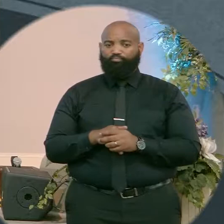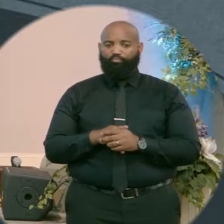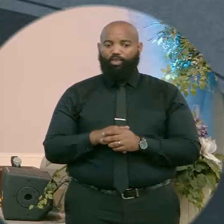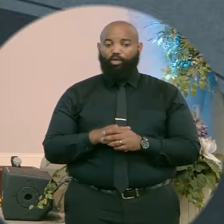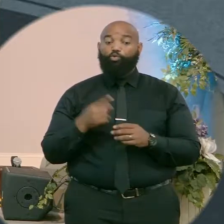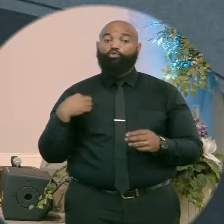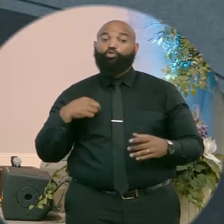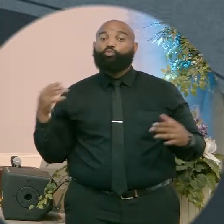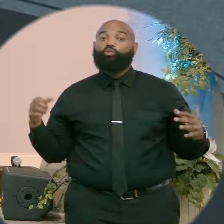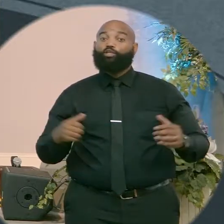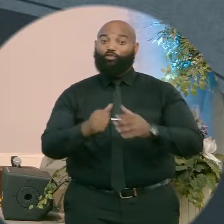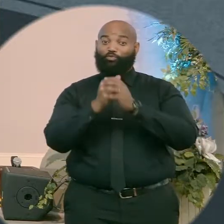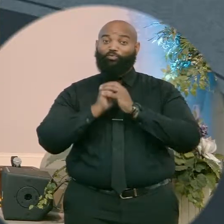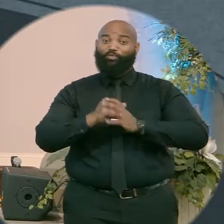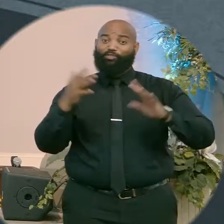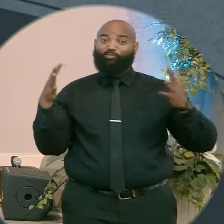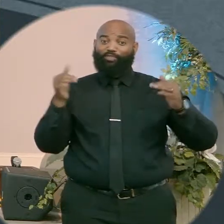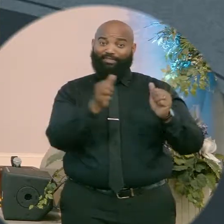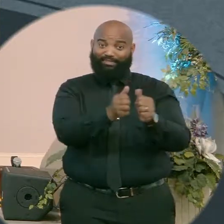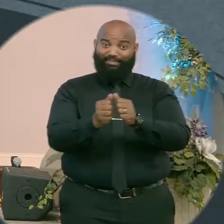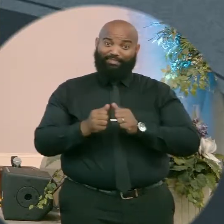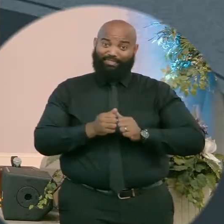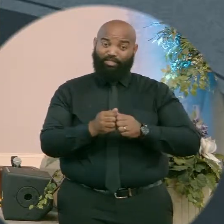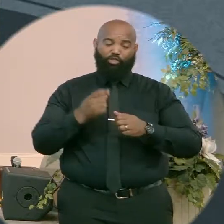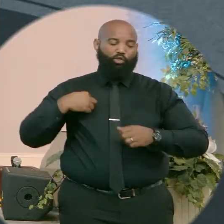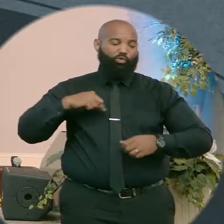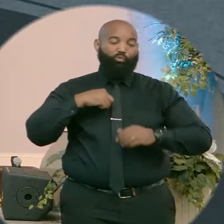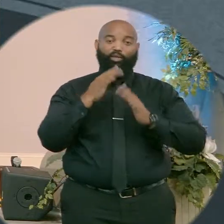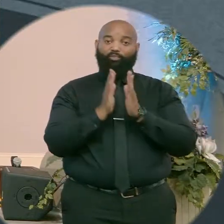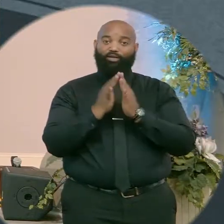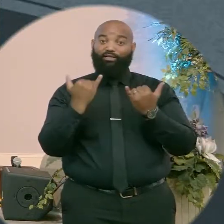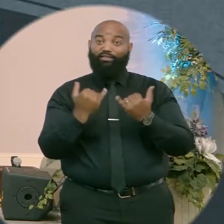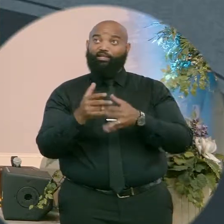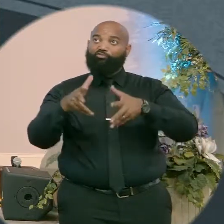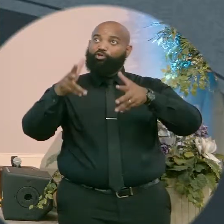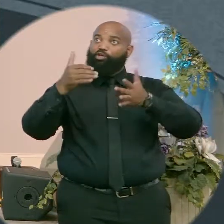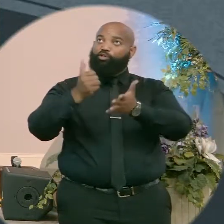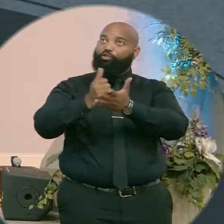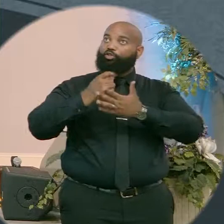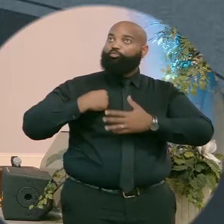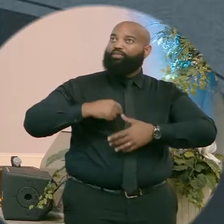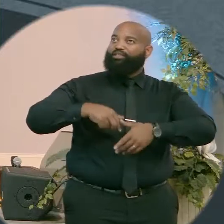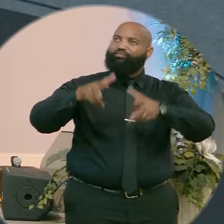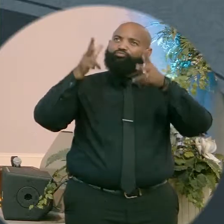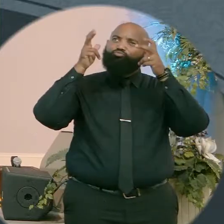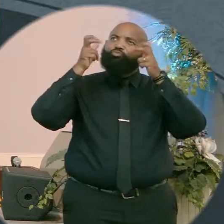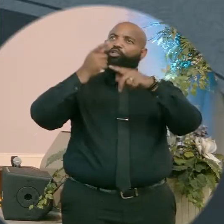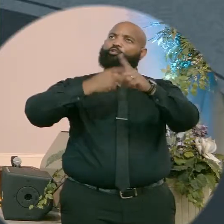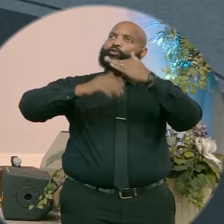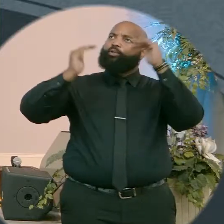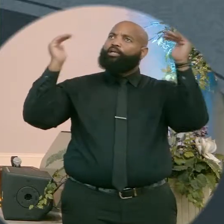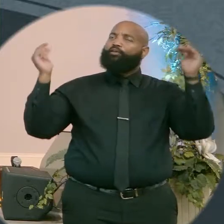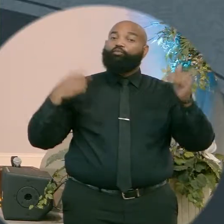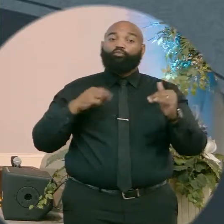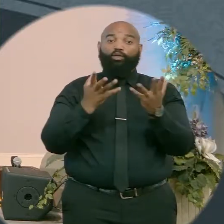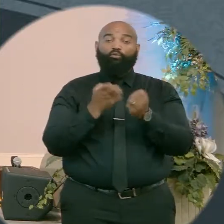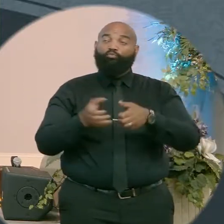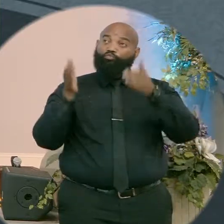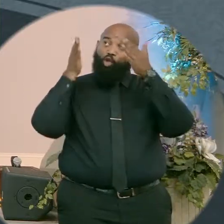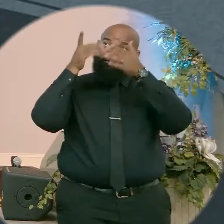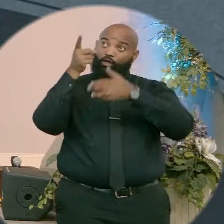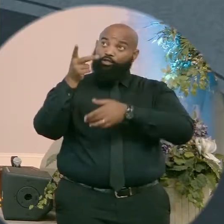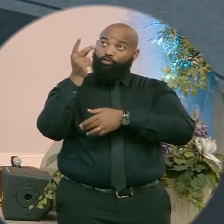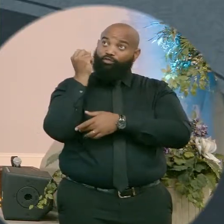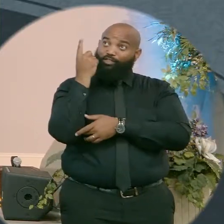together, God, we ask in this moment that you give us ears to hear what you have to say from heaven. You give us eyes to